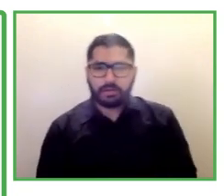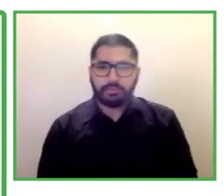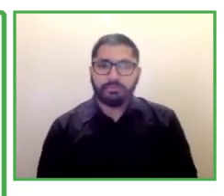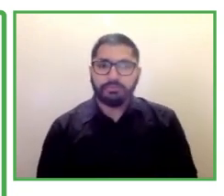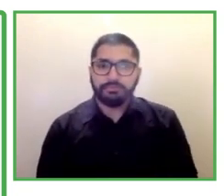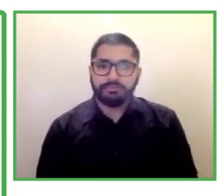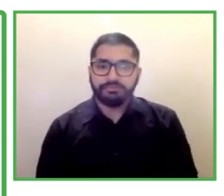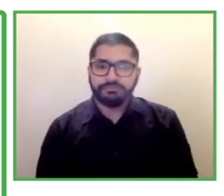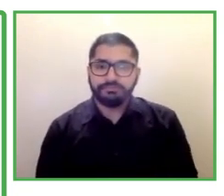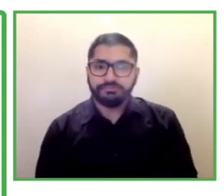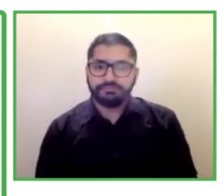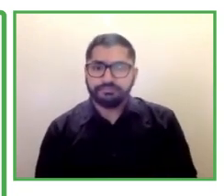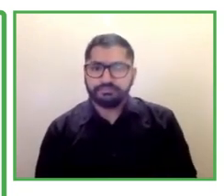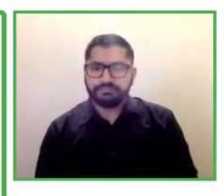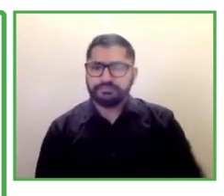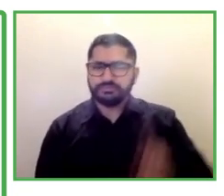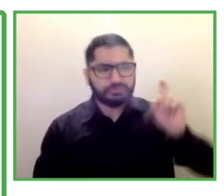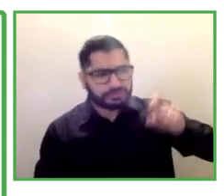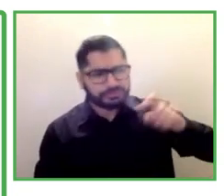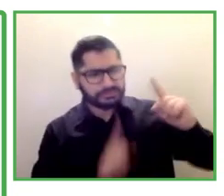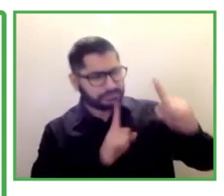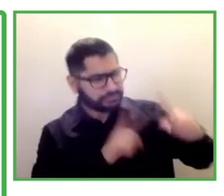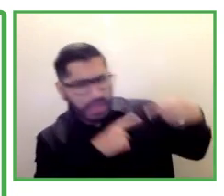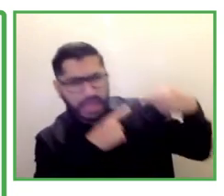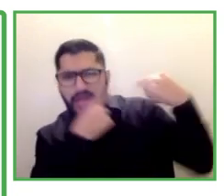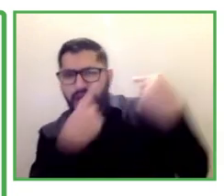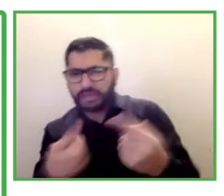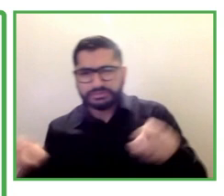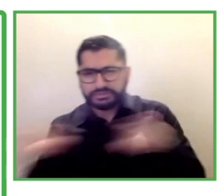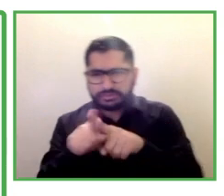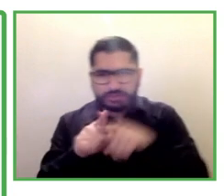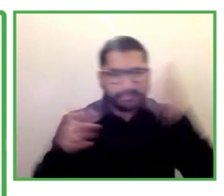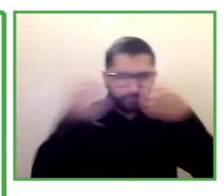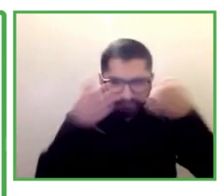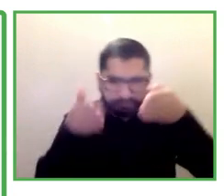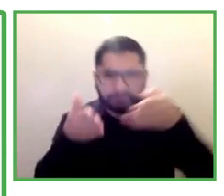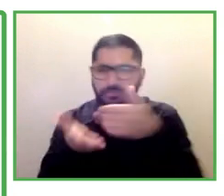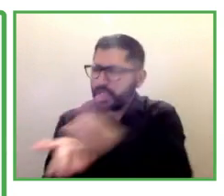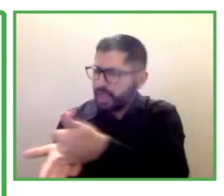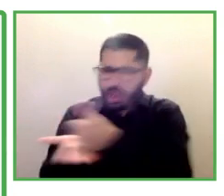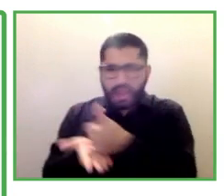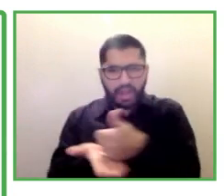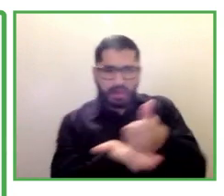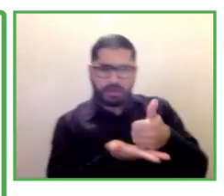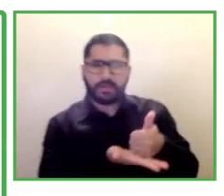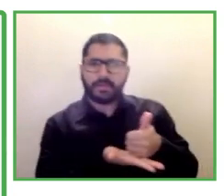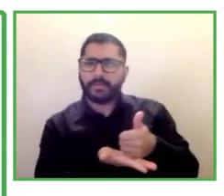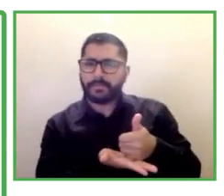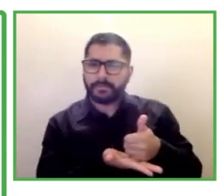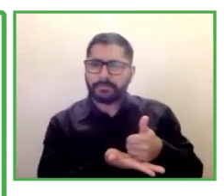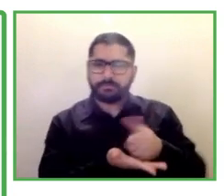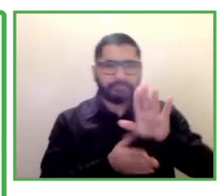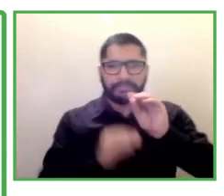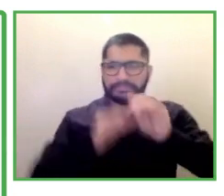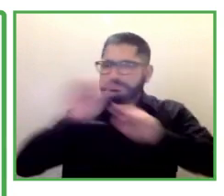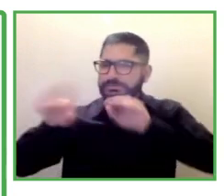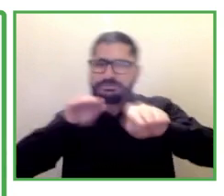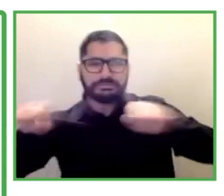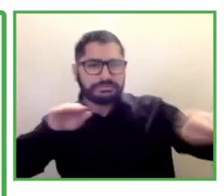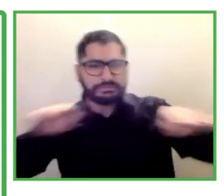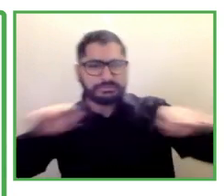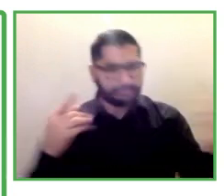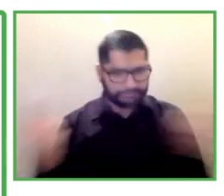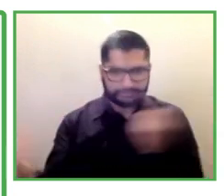more opportunities for students with disability to gain this practical real world paid work experience before they graduate university